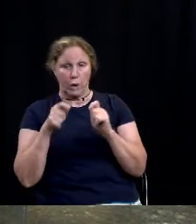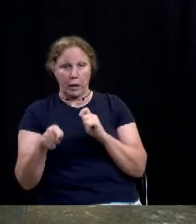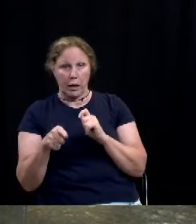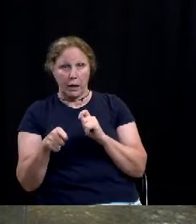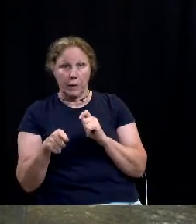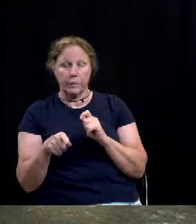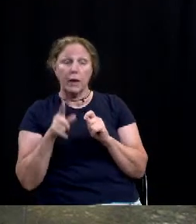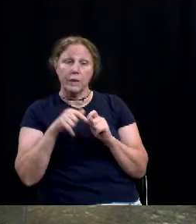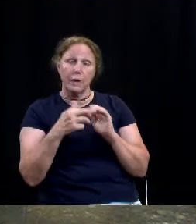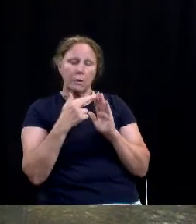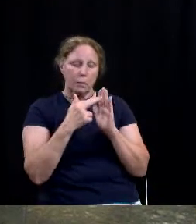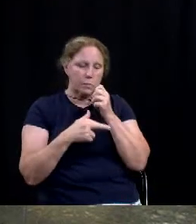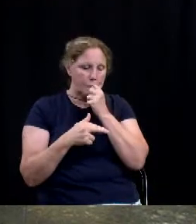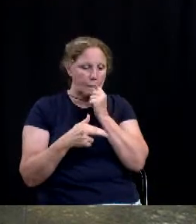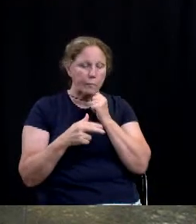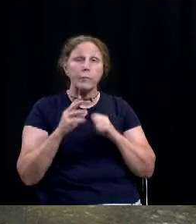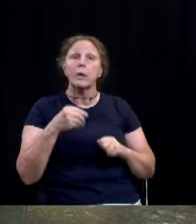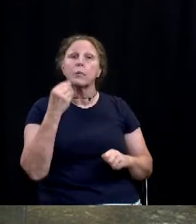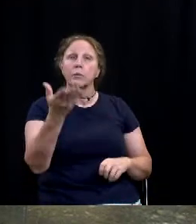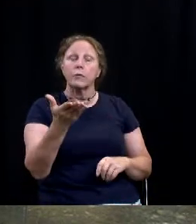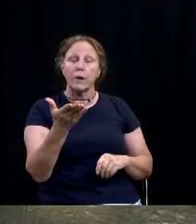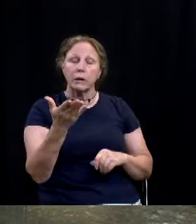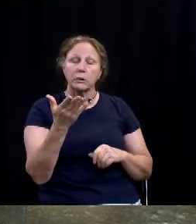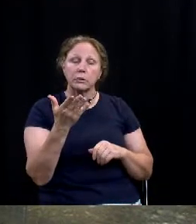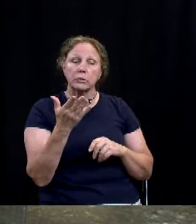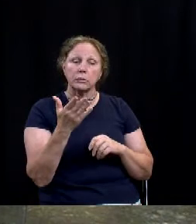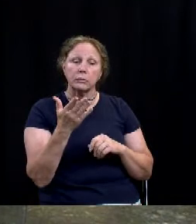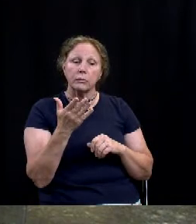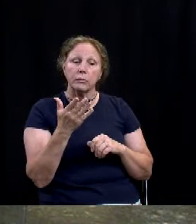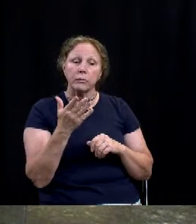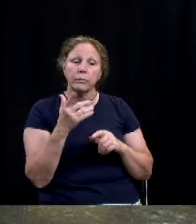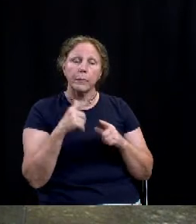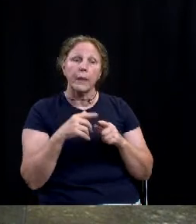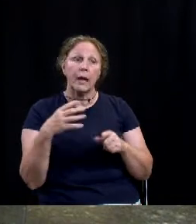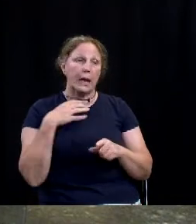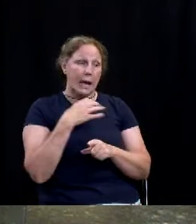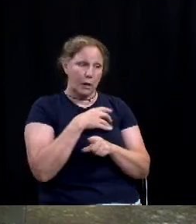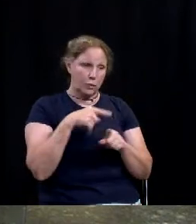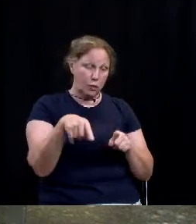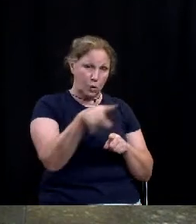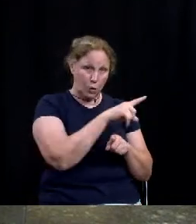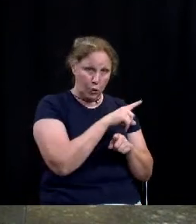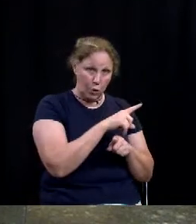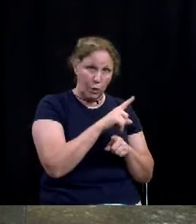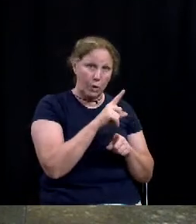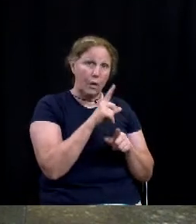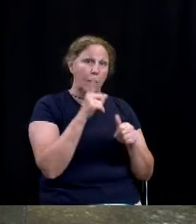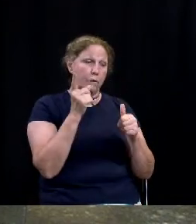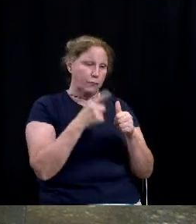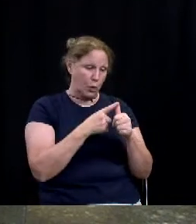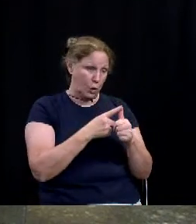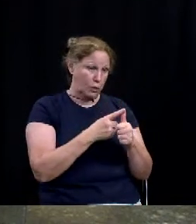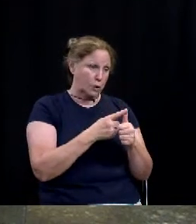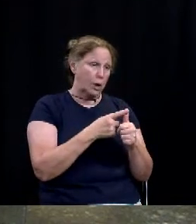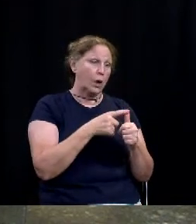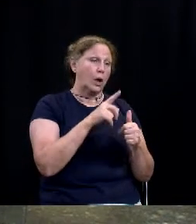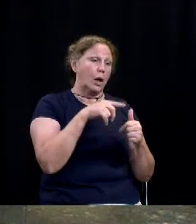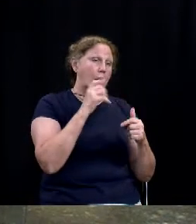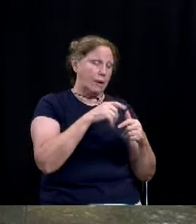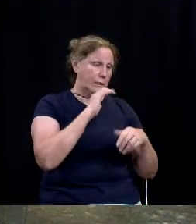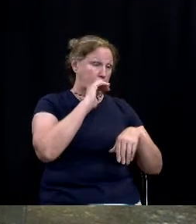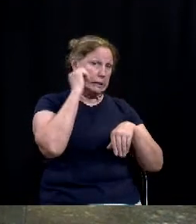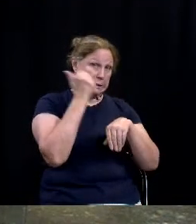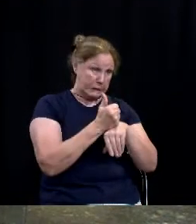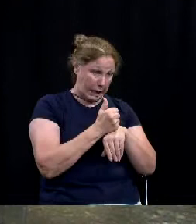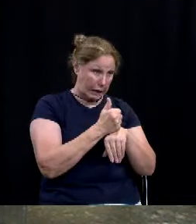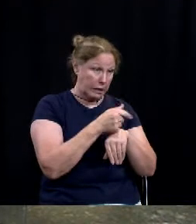statutory process does provide that council must approve the impact fees within 30 days of